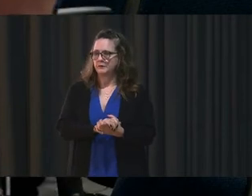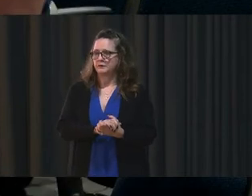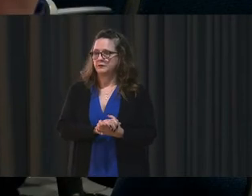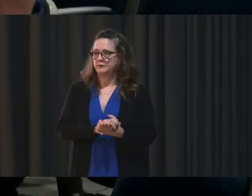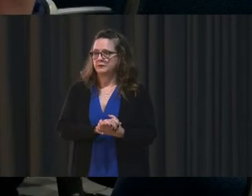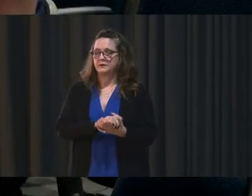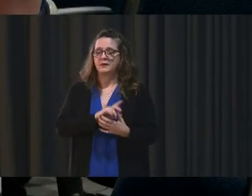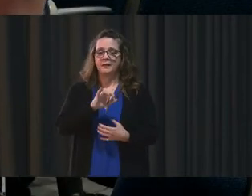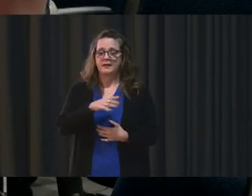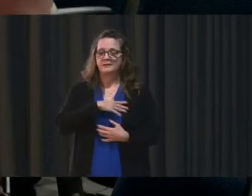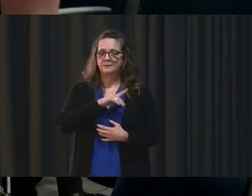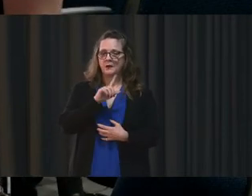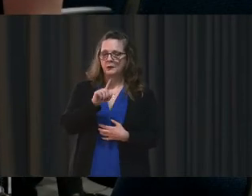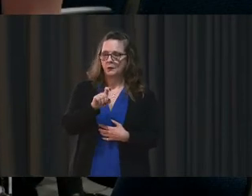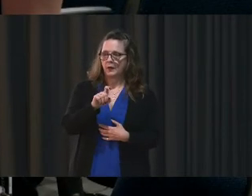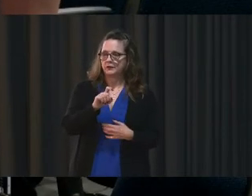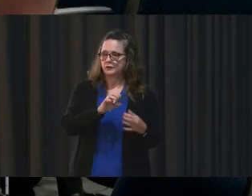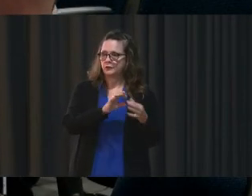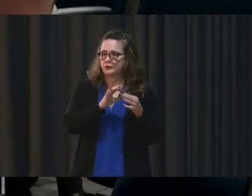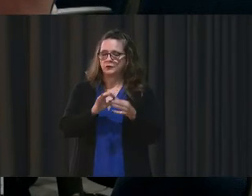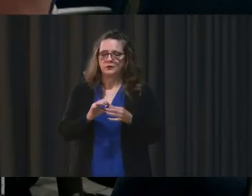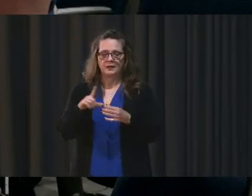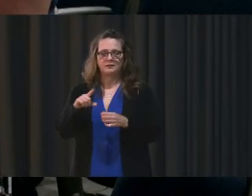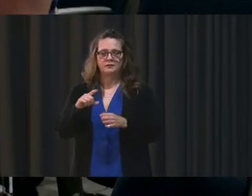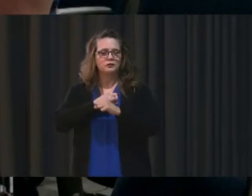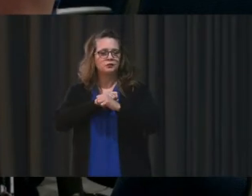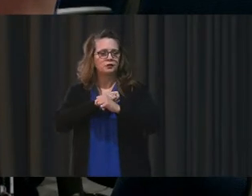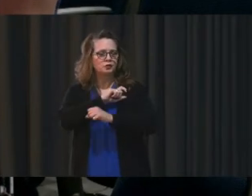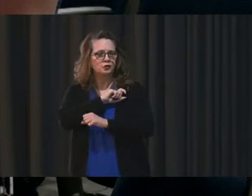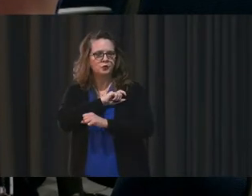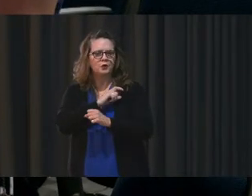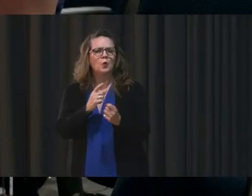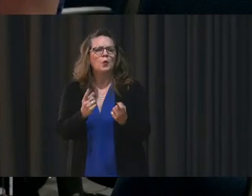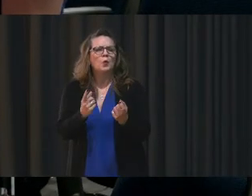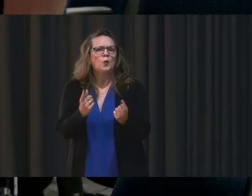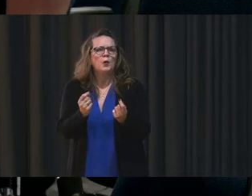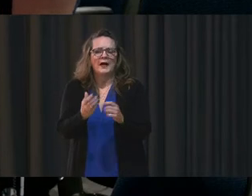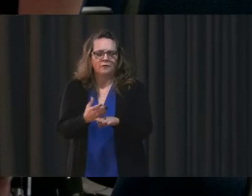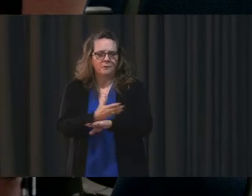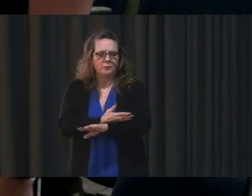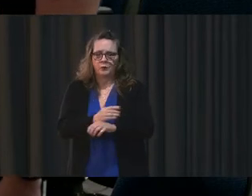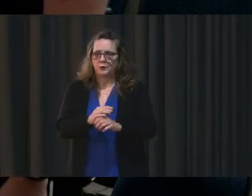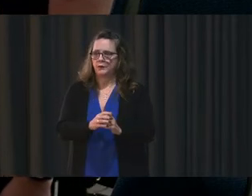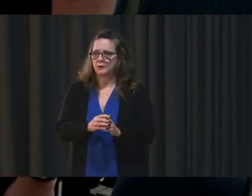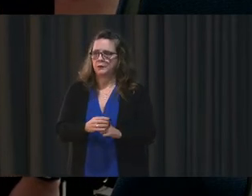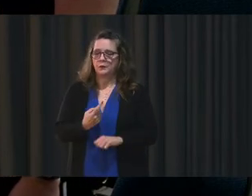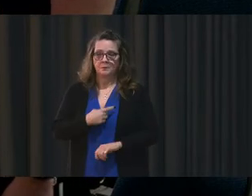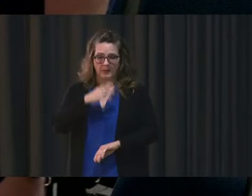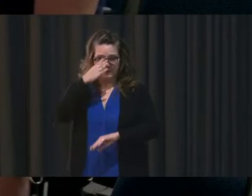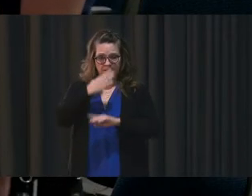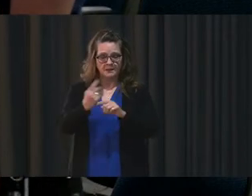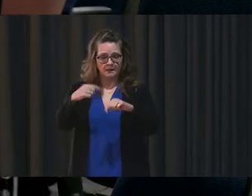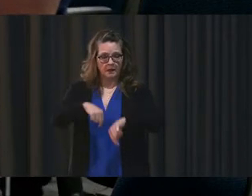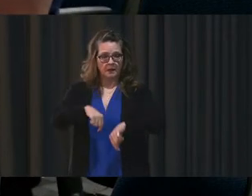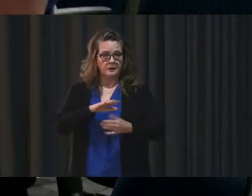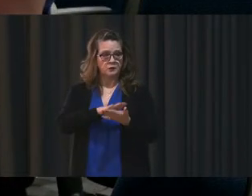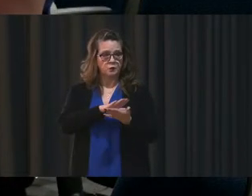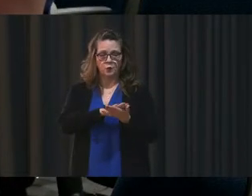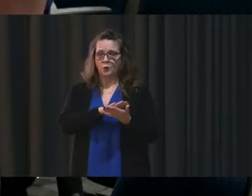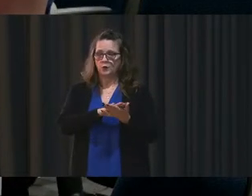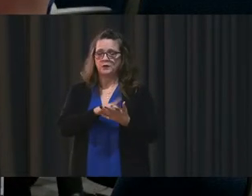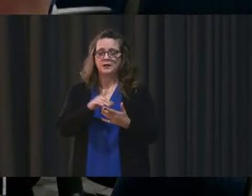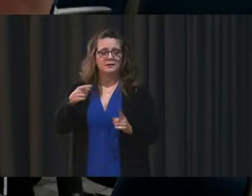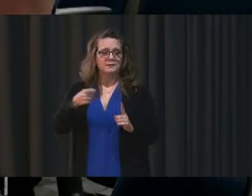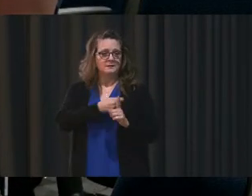pregunta sobre el que puede ver ver con seguridad. Porque tengo un hijo que va a la escuela y fue